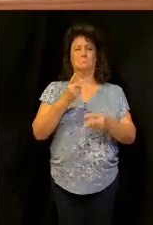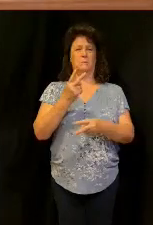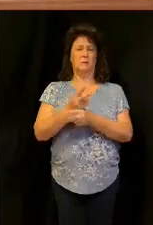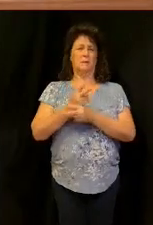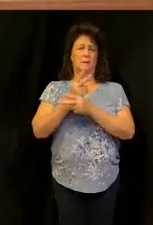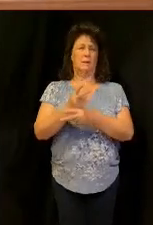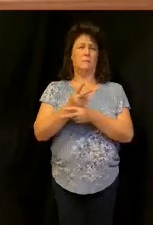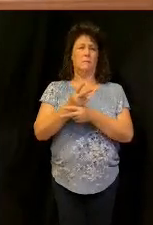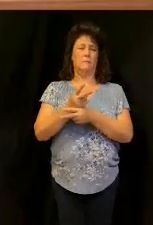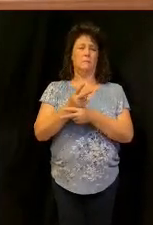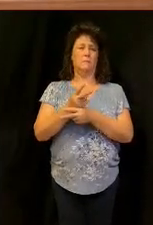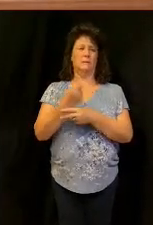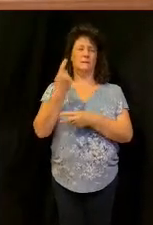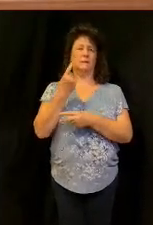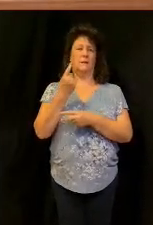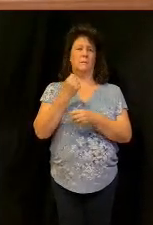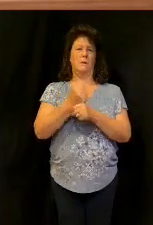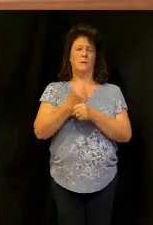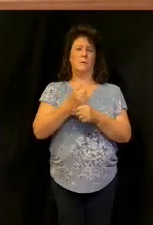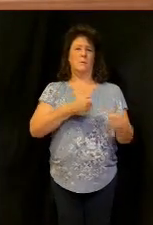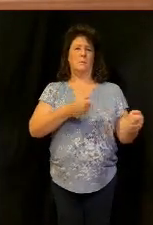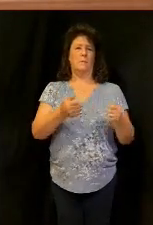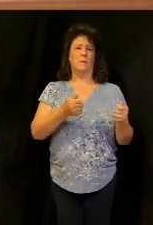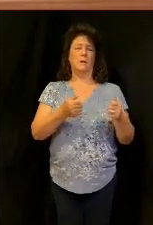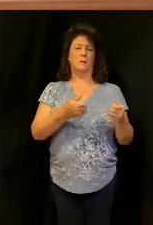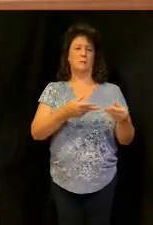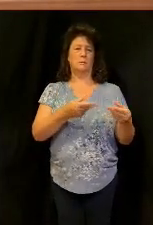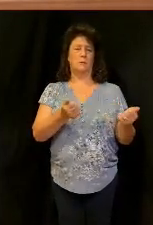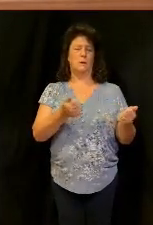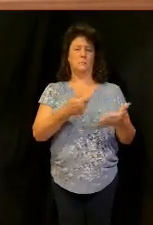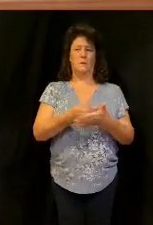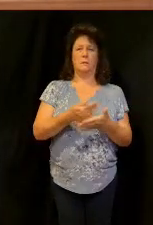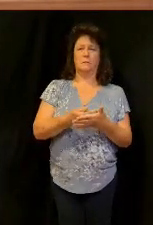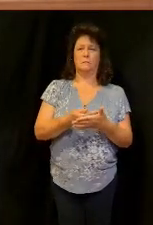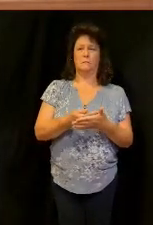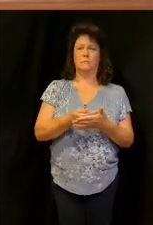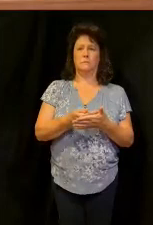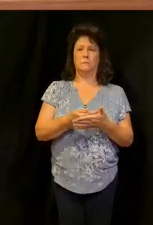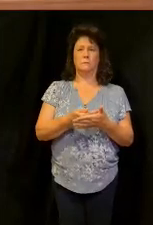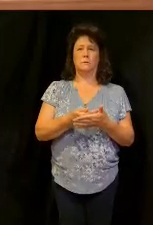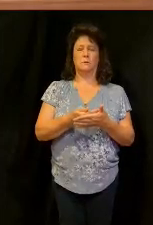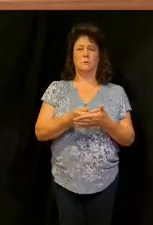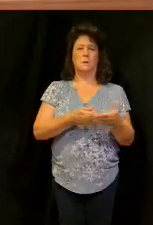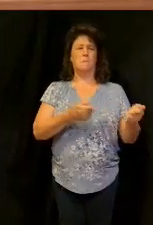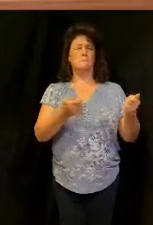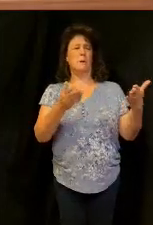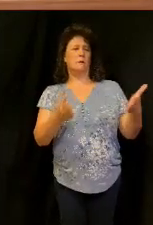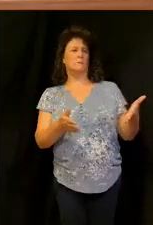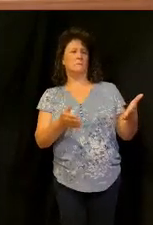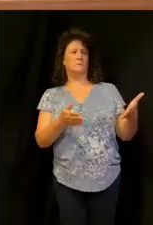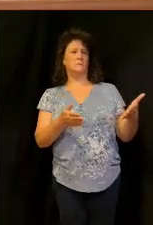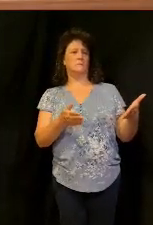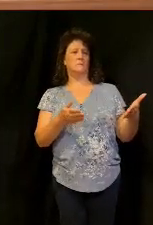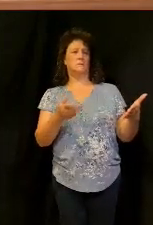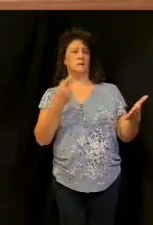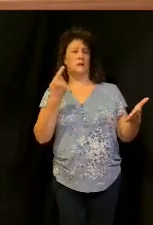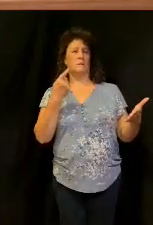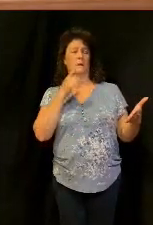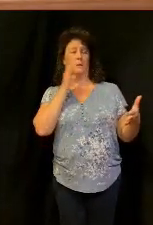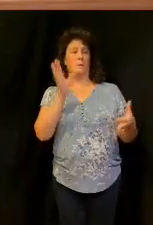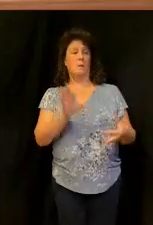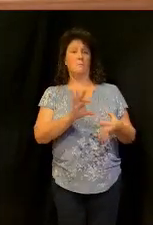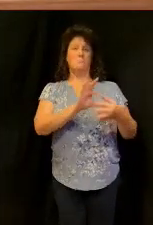what is a steward someone that manages someone's property and finances it's a manager managing something that doesn't belong to you